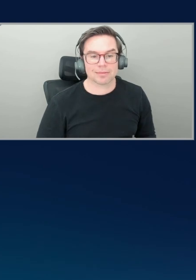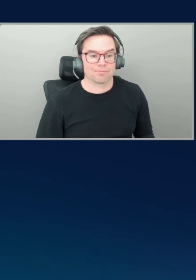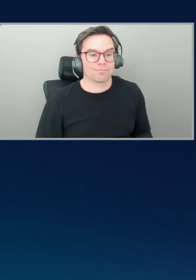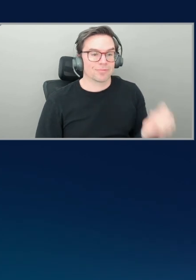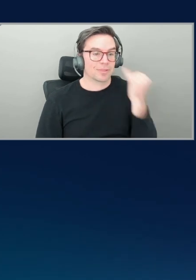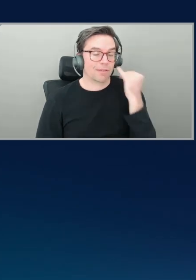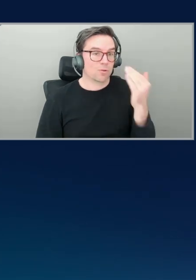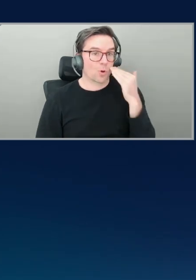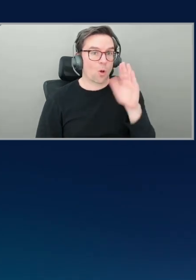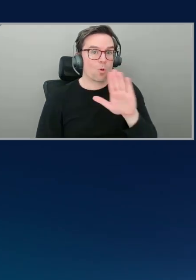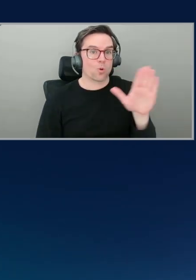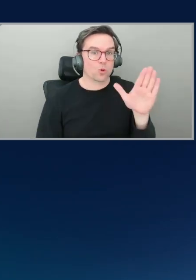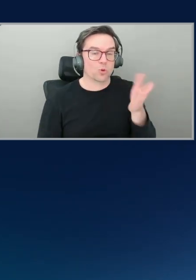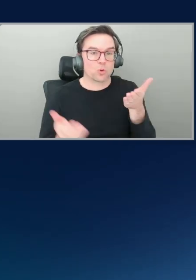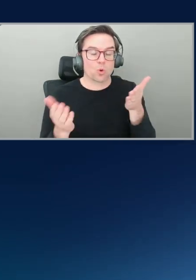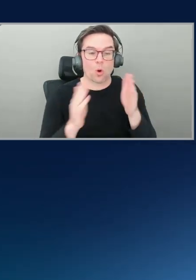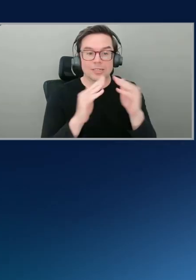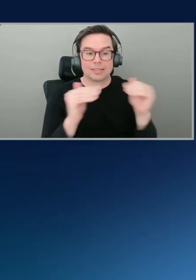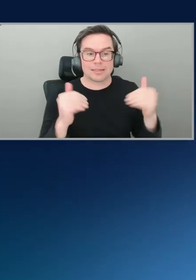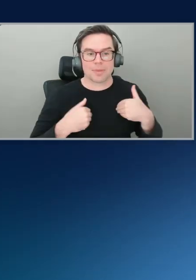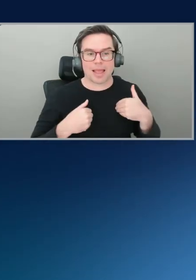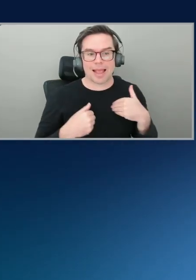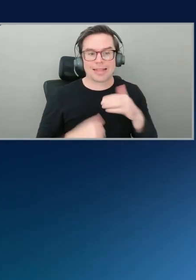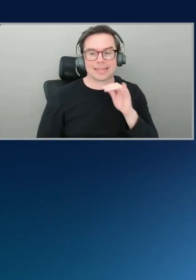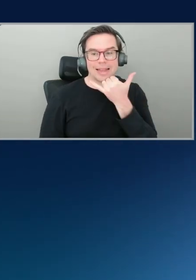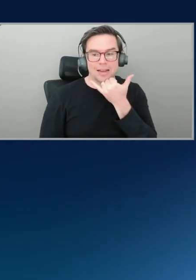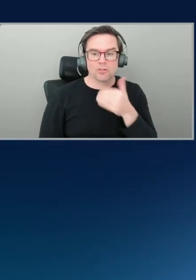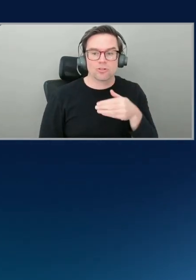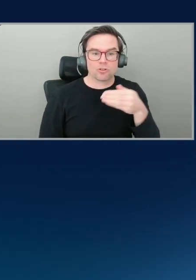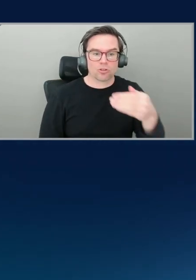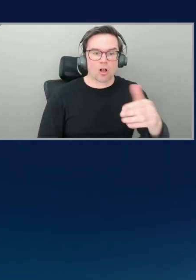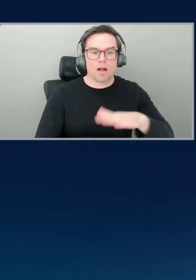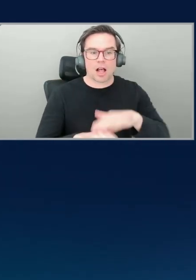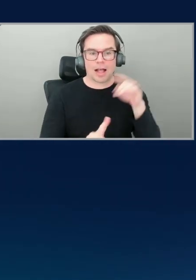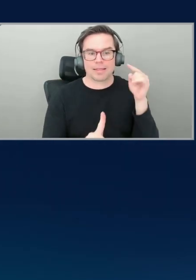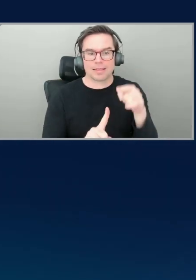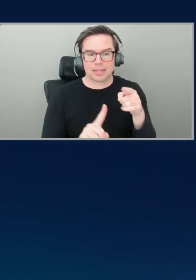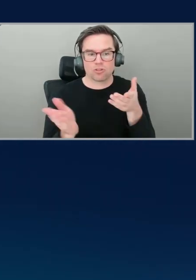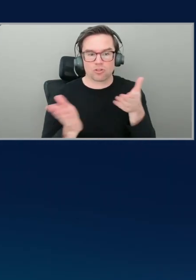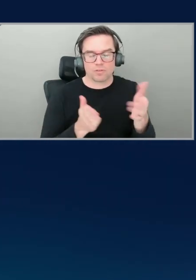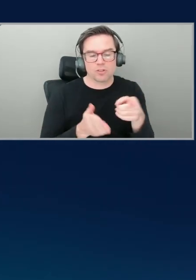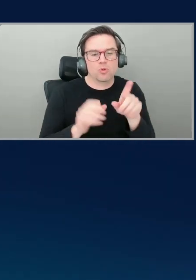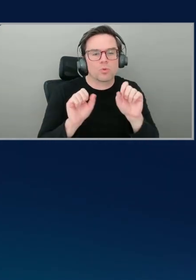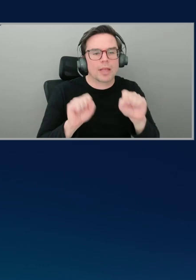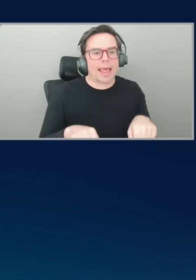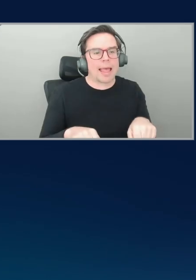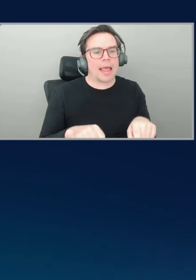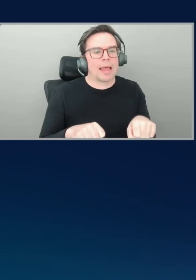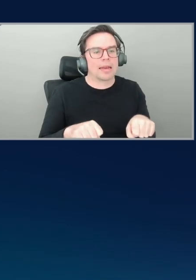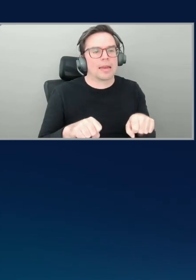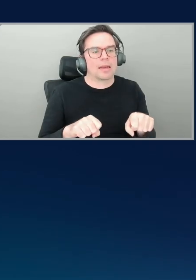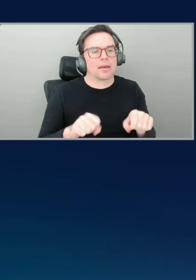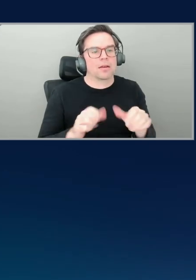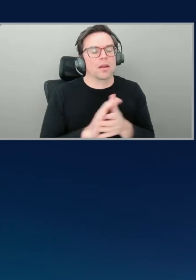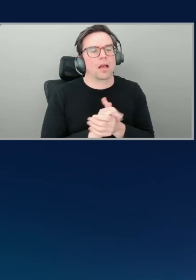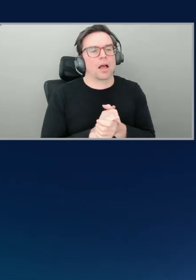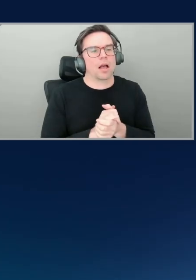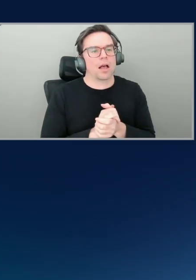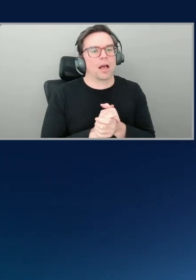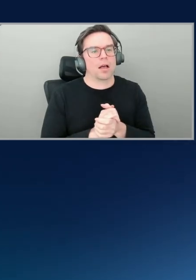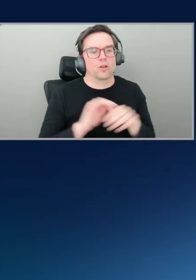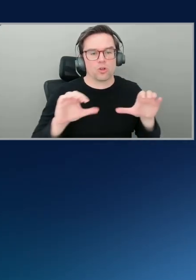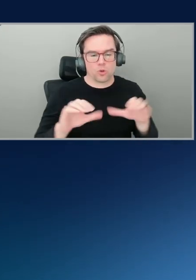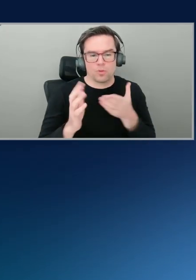errors regularly on this service, you know, you can, you can just do that through the observation